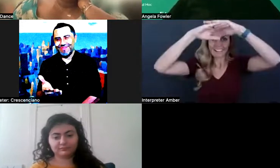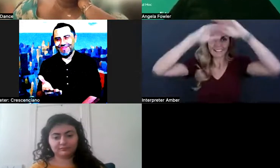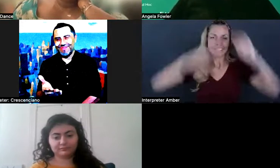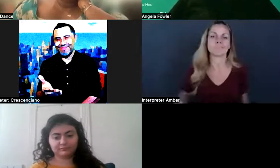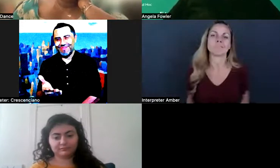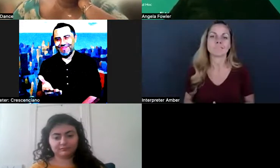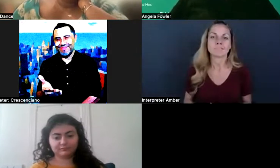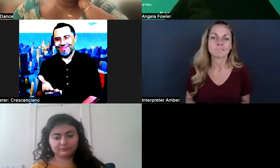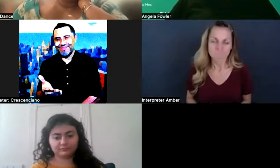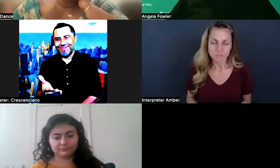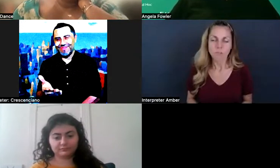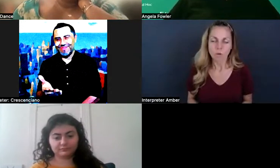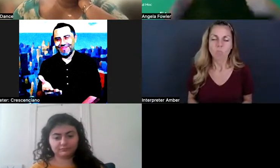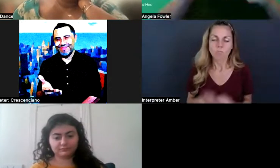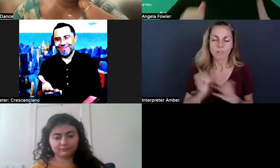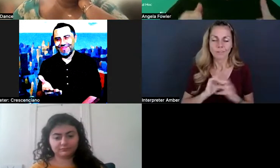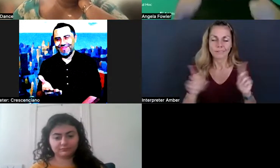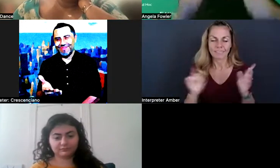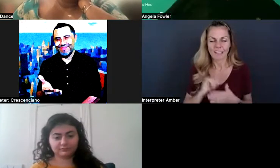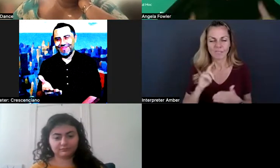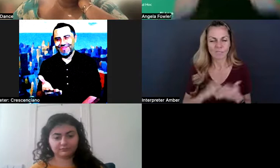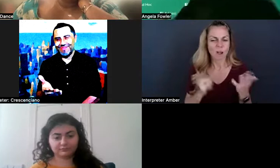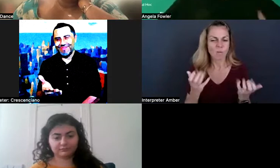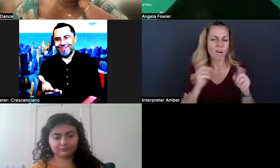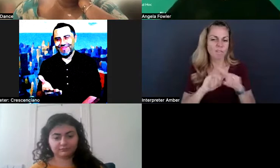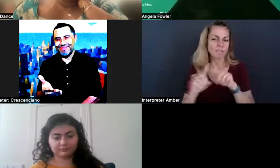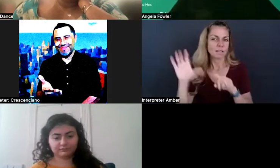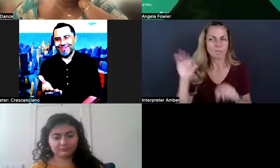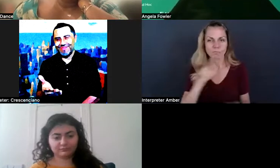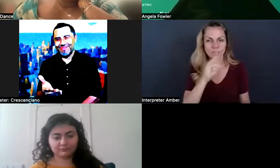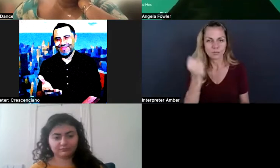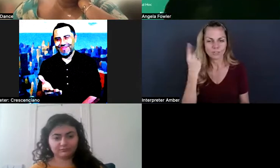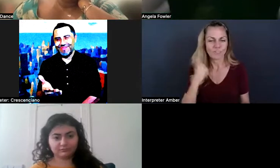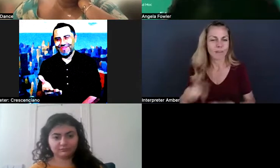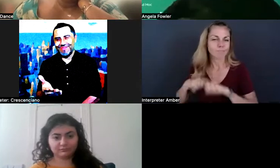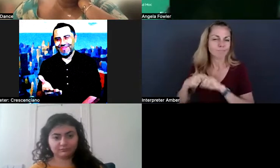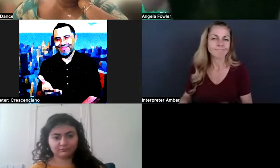And that's something that I want employers to really understand. And I'm going to pause on that.